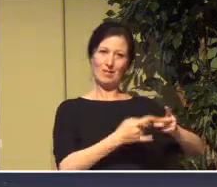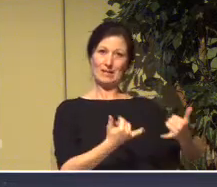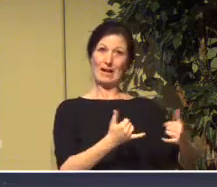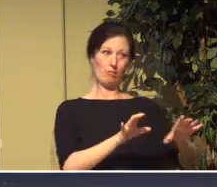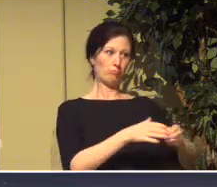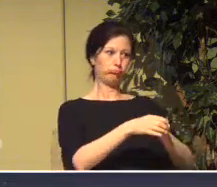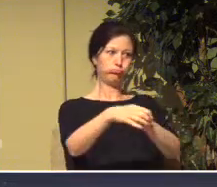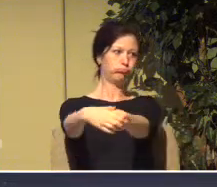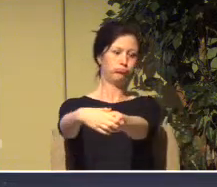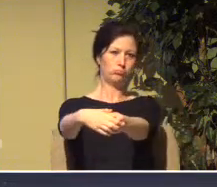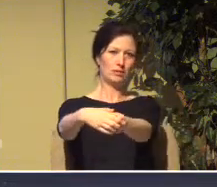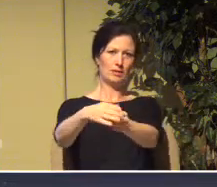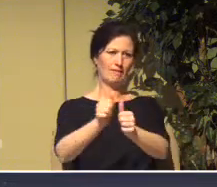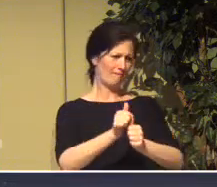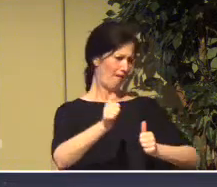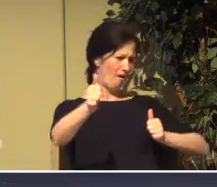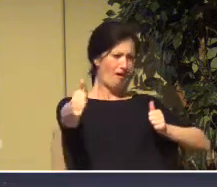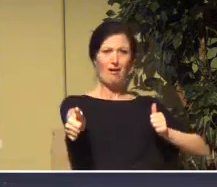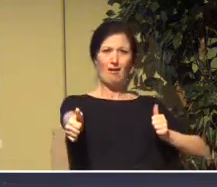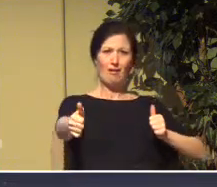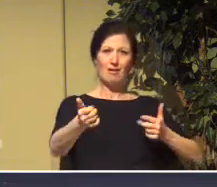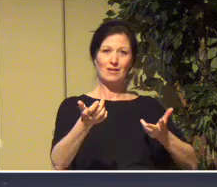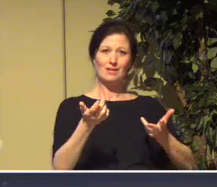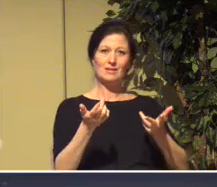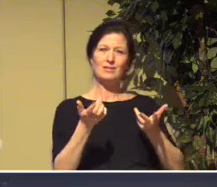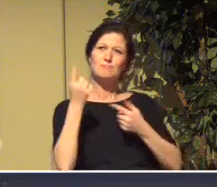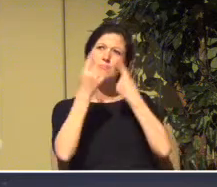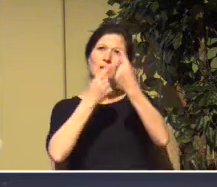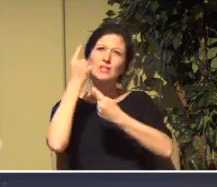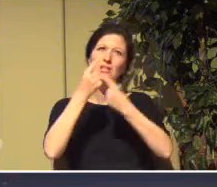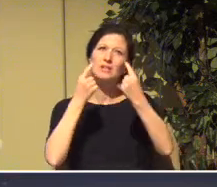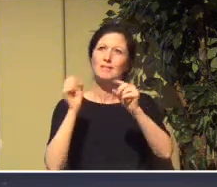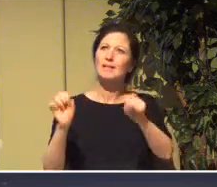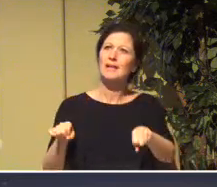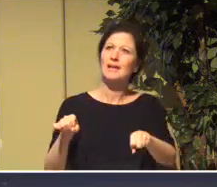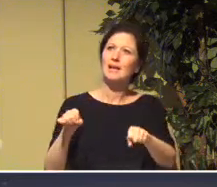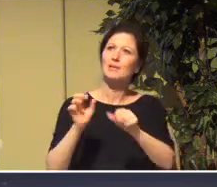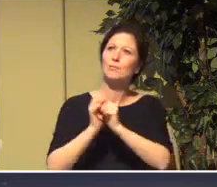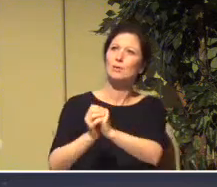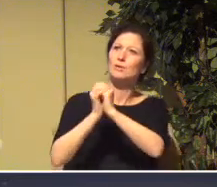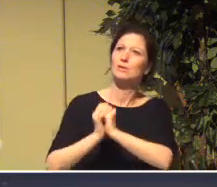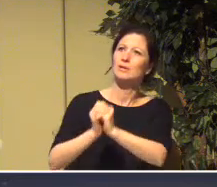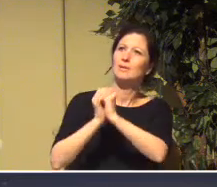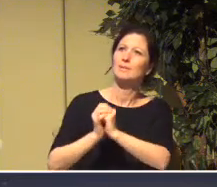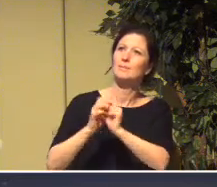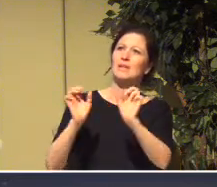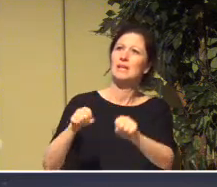Does He know where they are? Can they worship? Will He hear them?